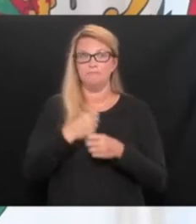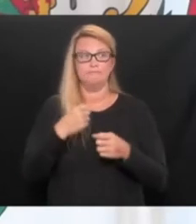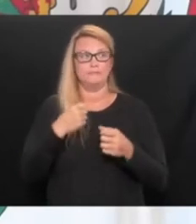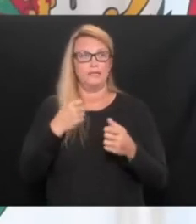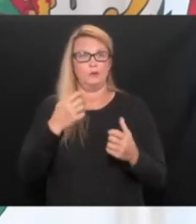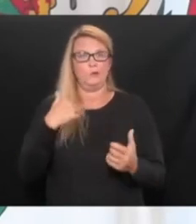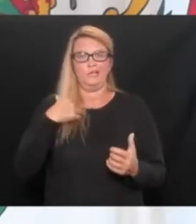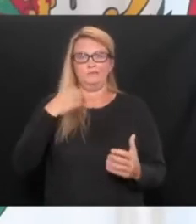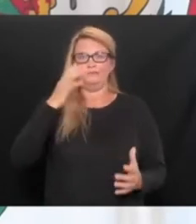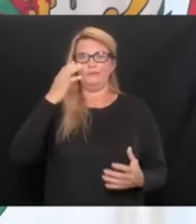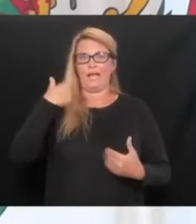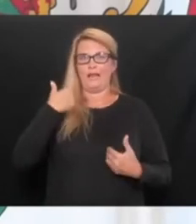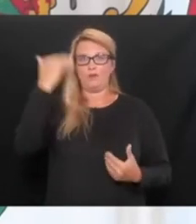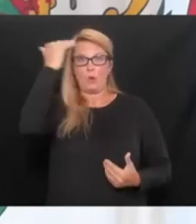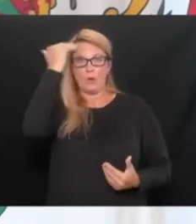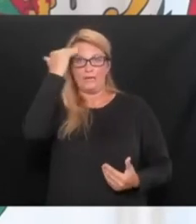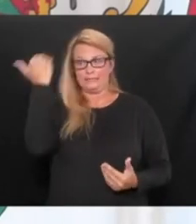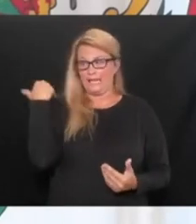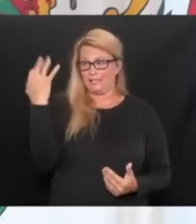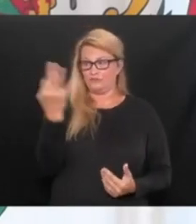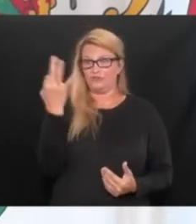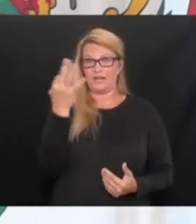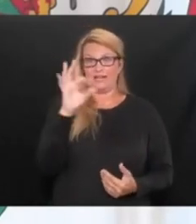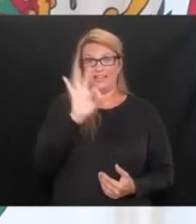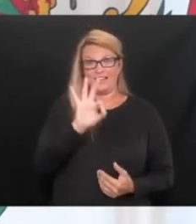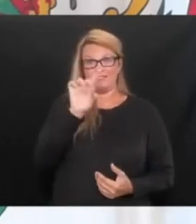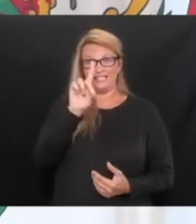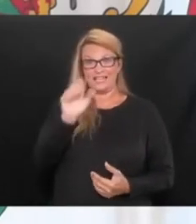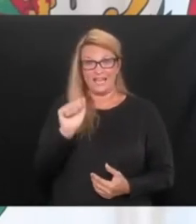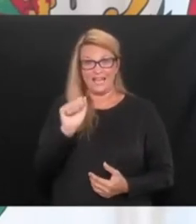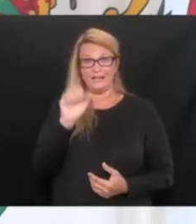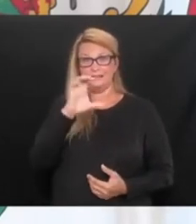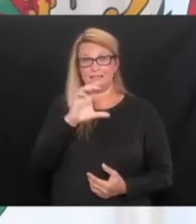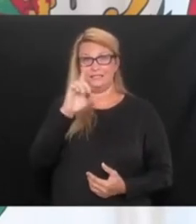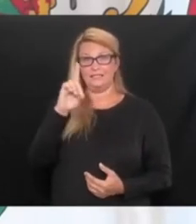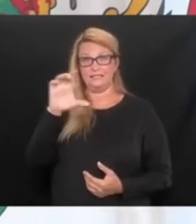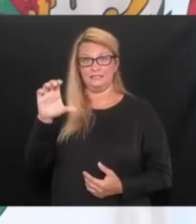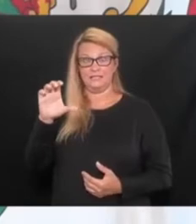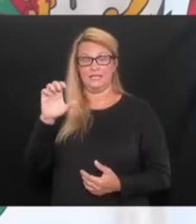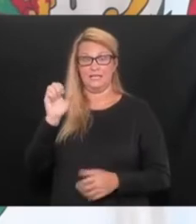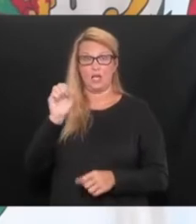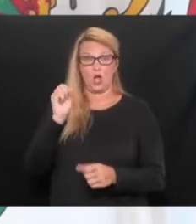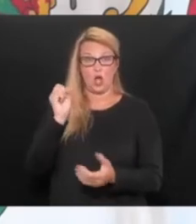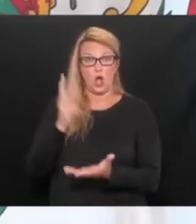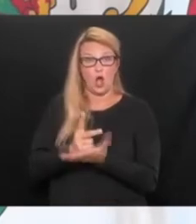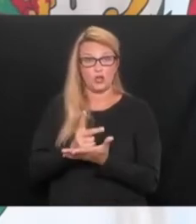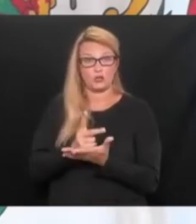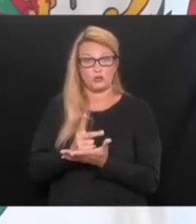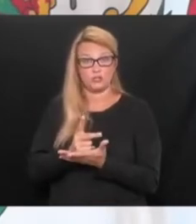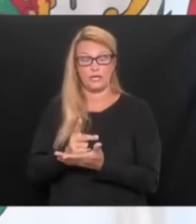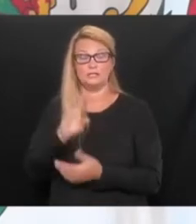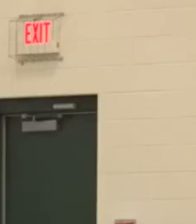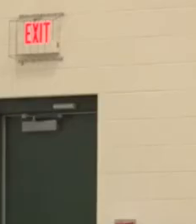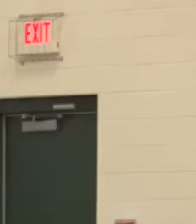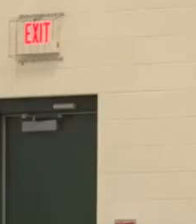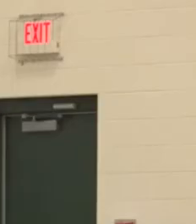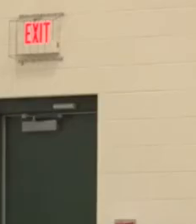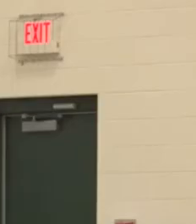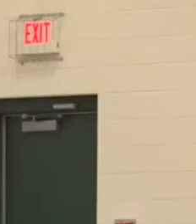And last Friday the FDA and the CDC authorized Covid-19 vaccine booster shots.